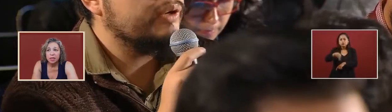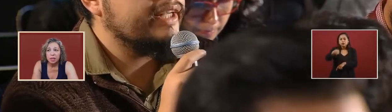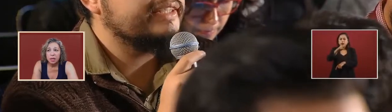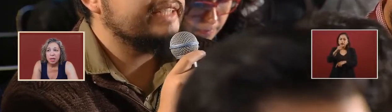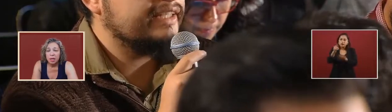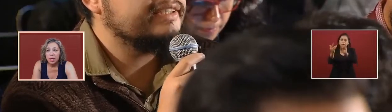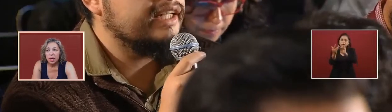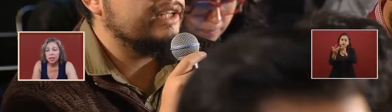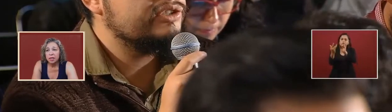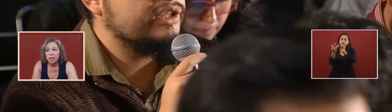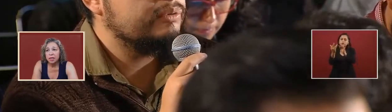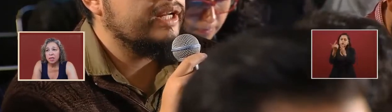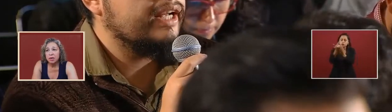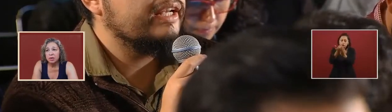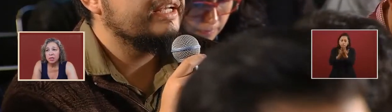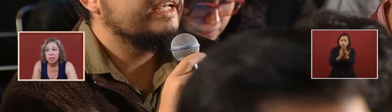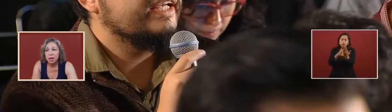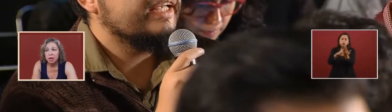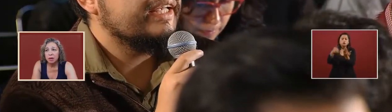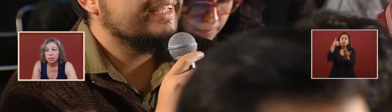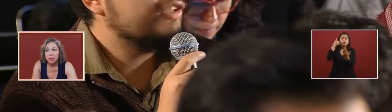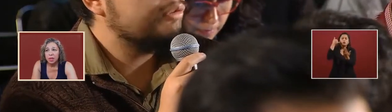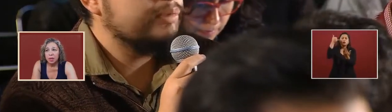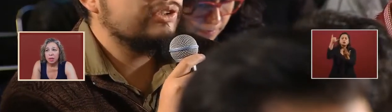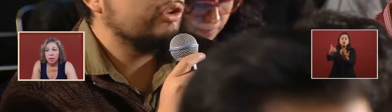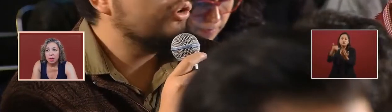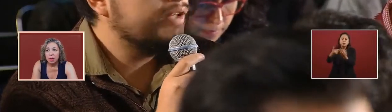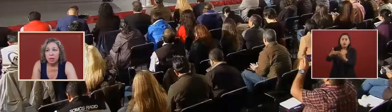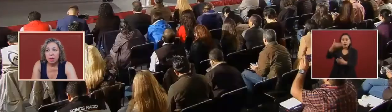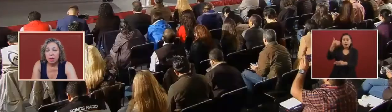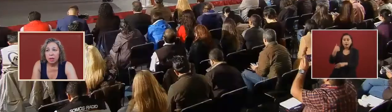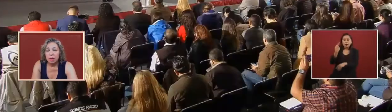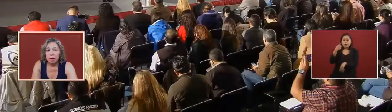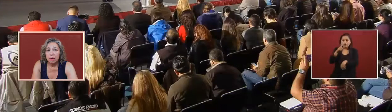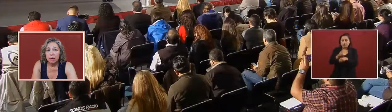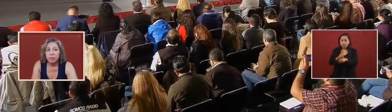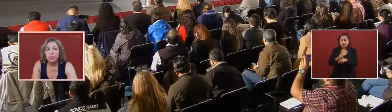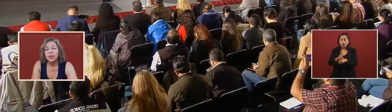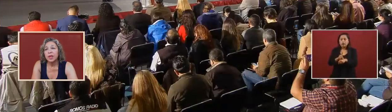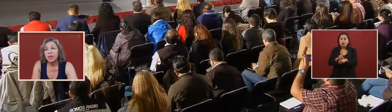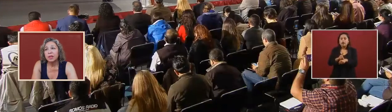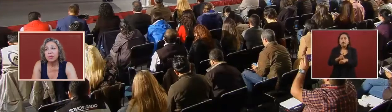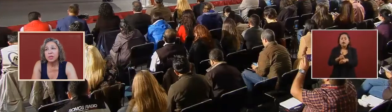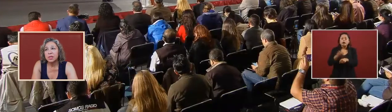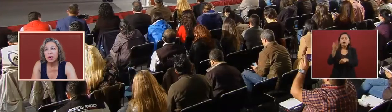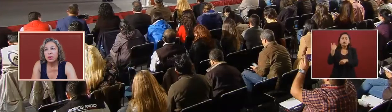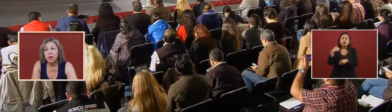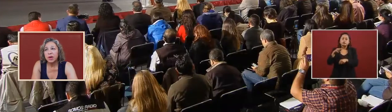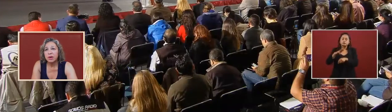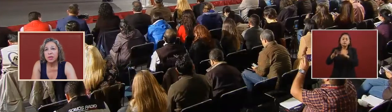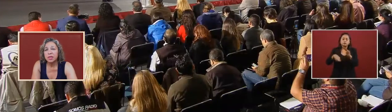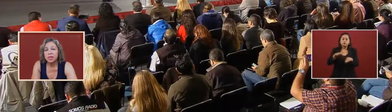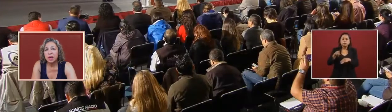had had continuous uh uh there was uh recurrent um